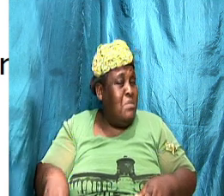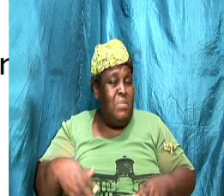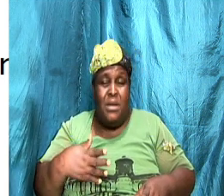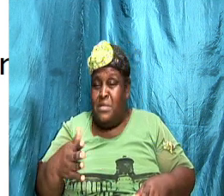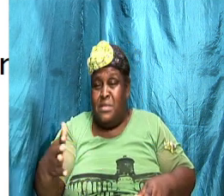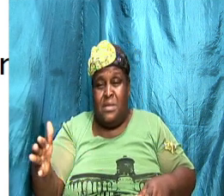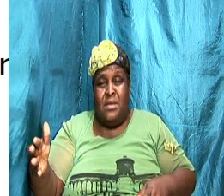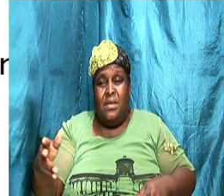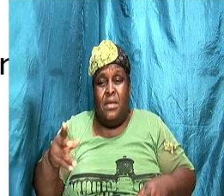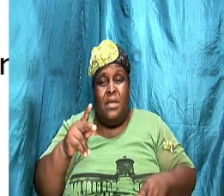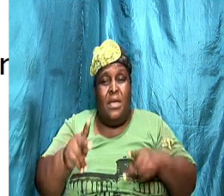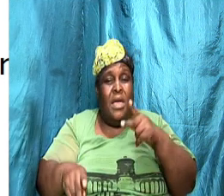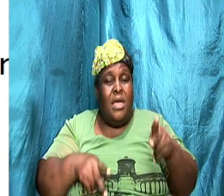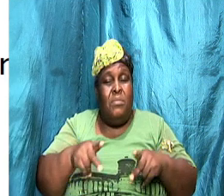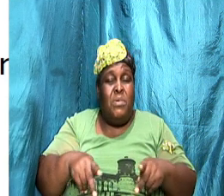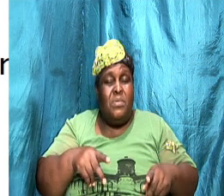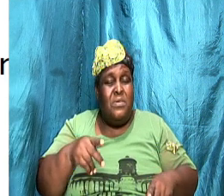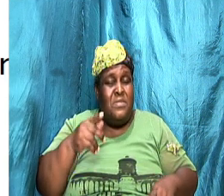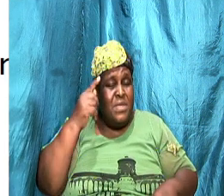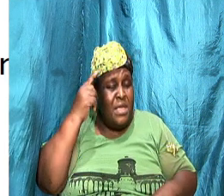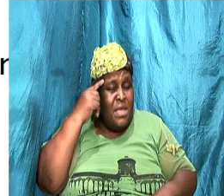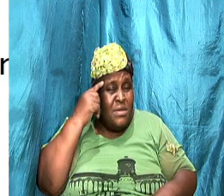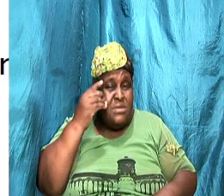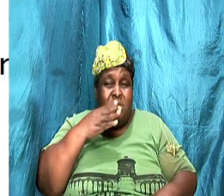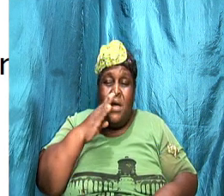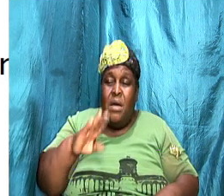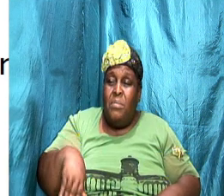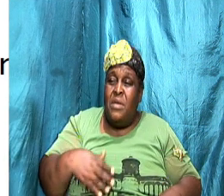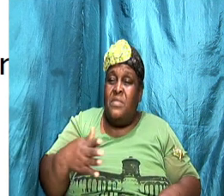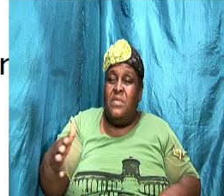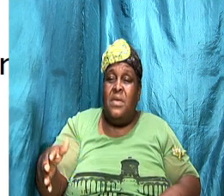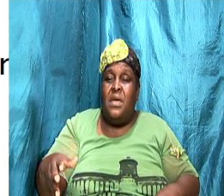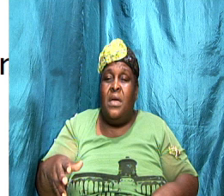and people think that it is a bad thing and people complain no